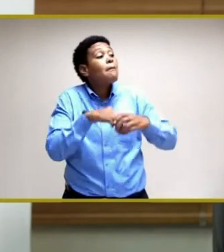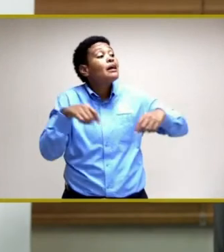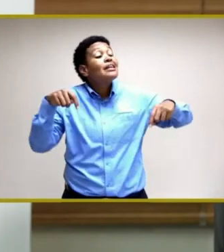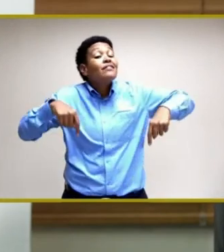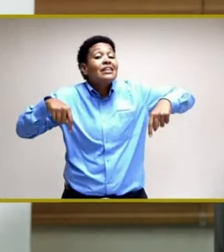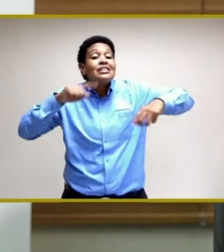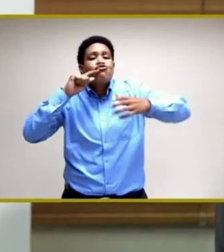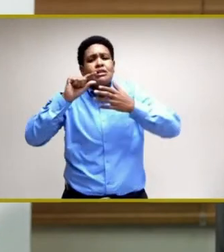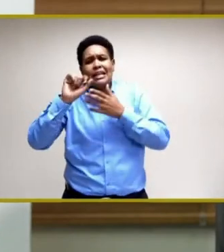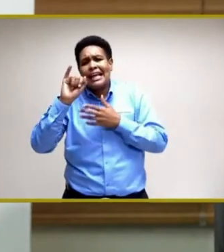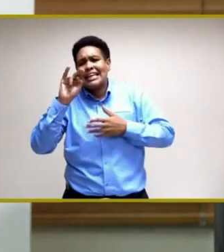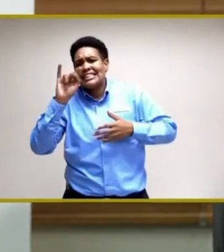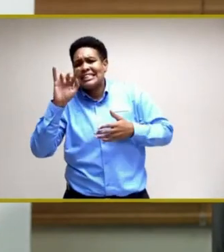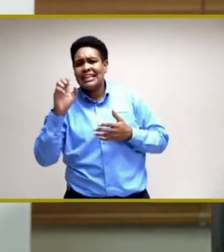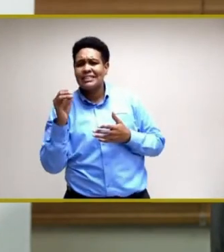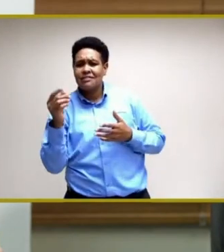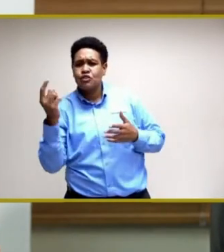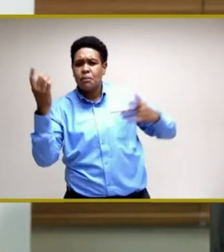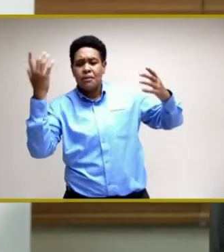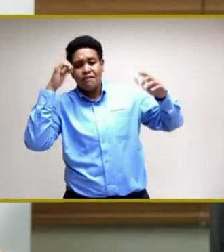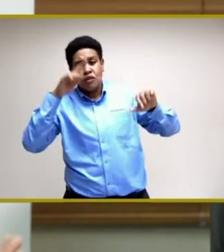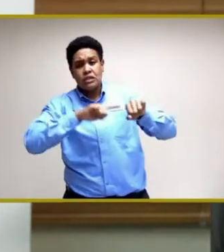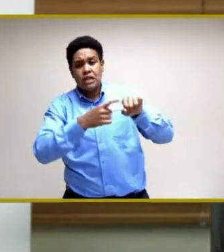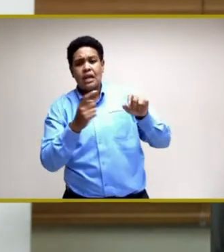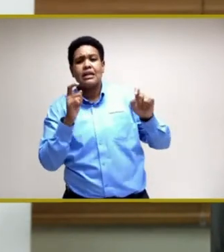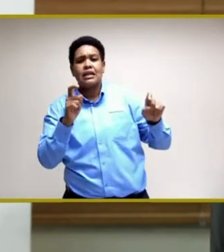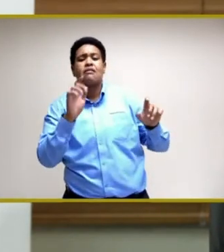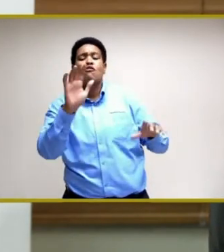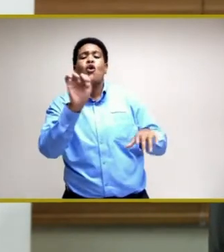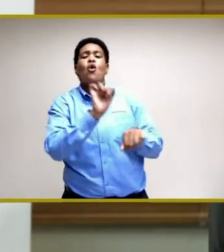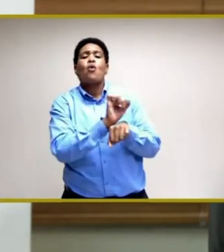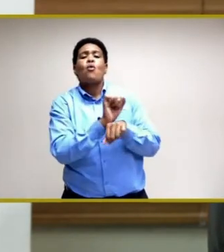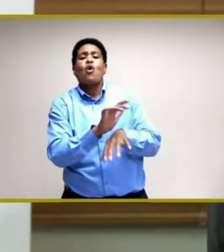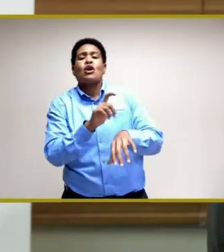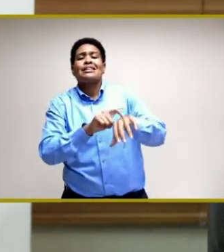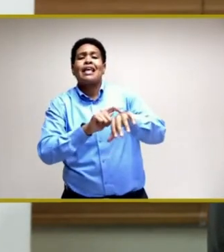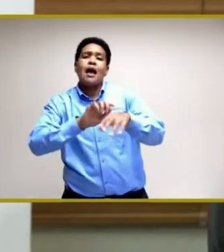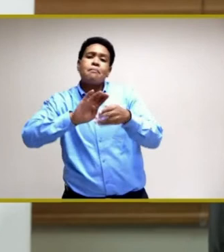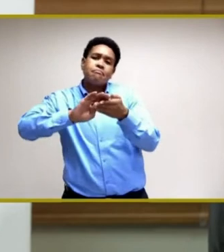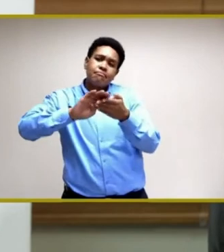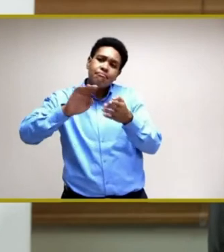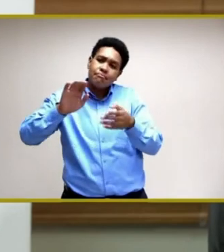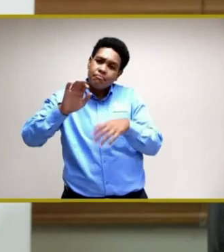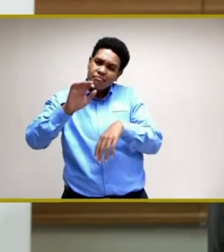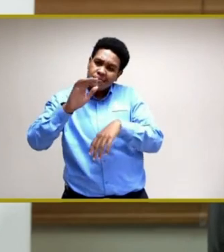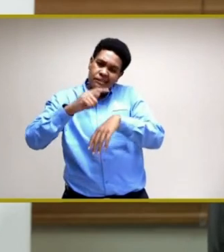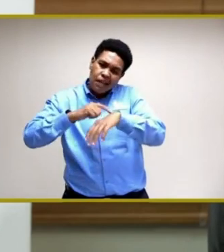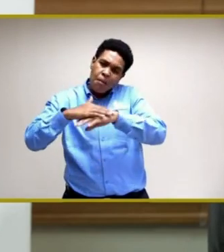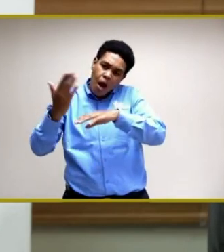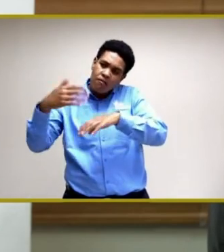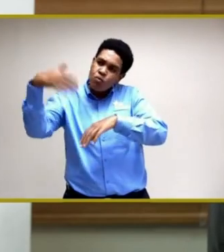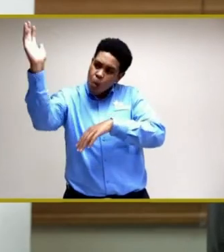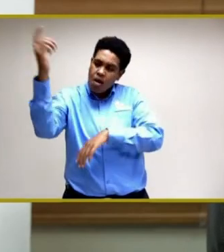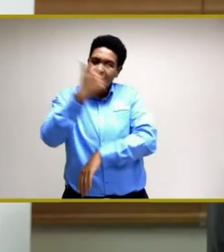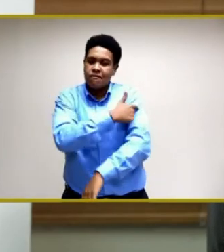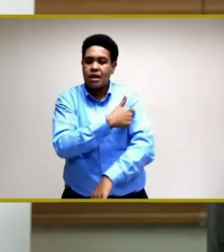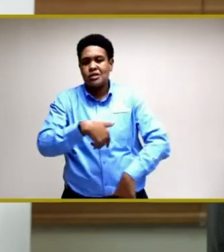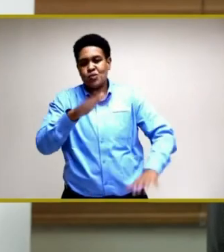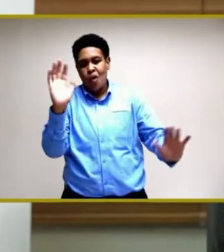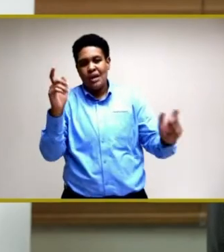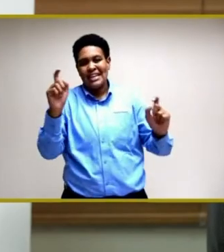this incentivization. For starters, give your workers time off to go and get the vaccines. I mean,